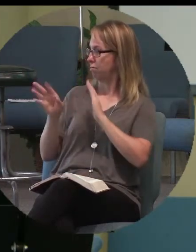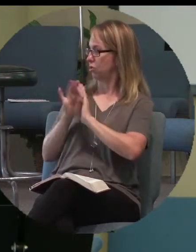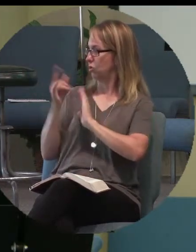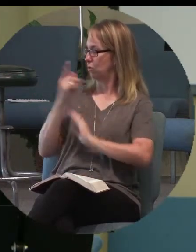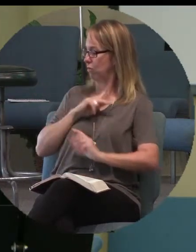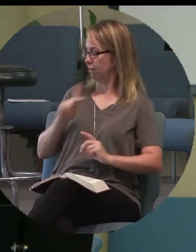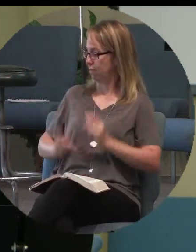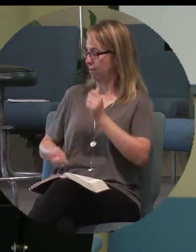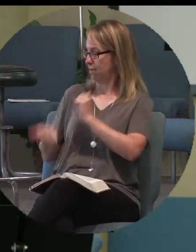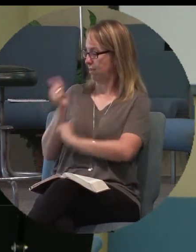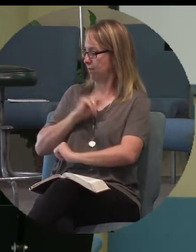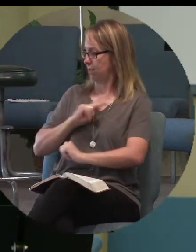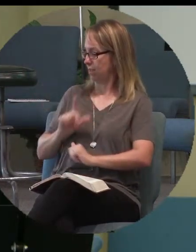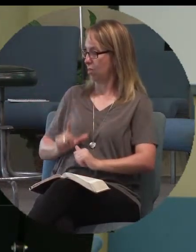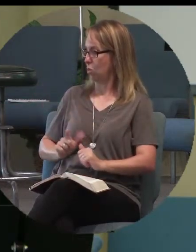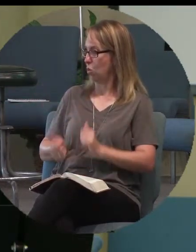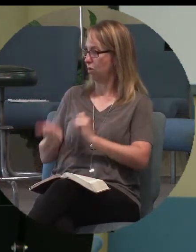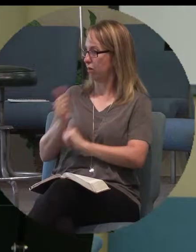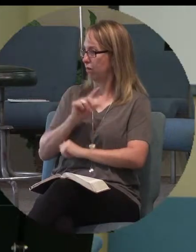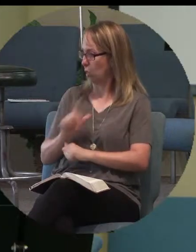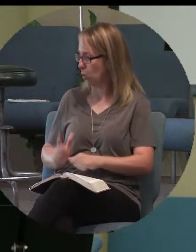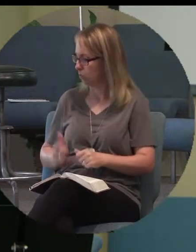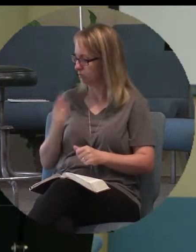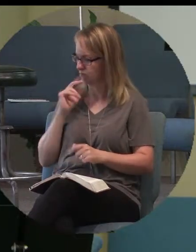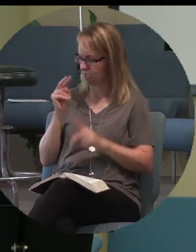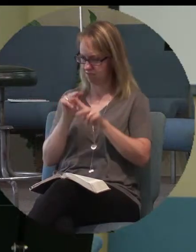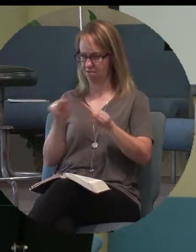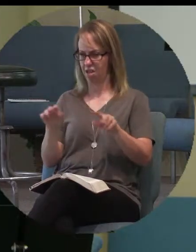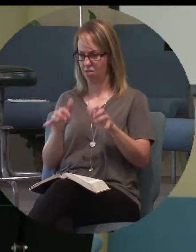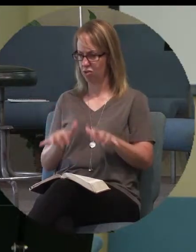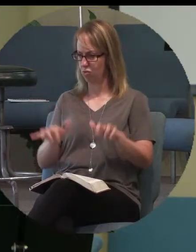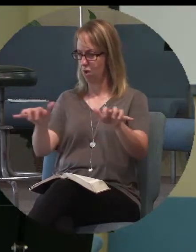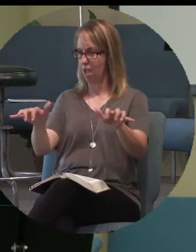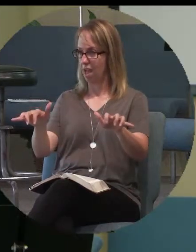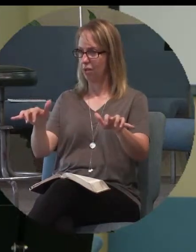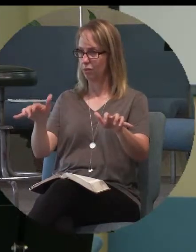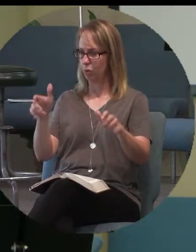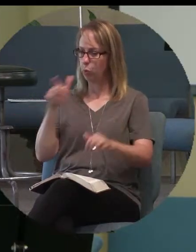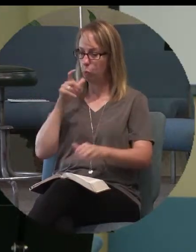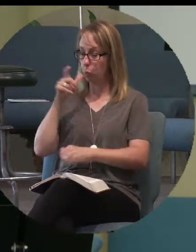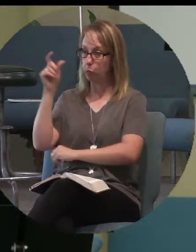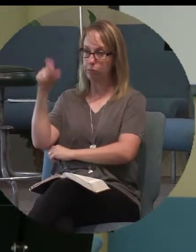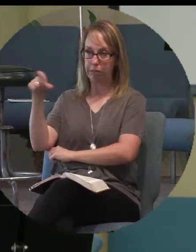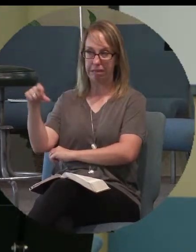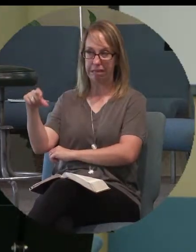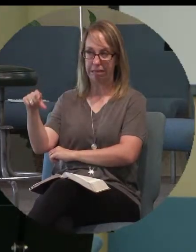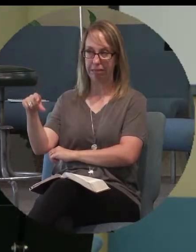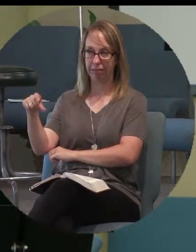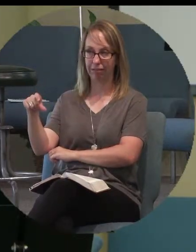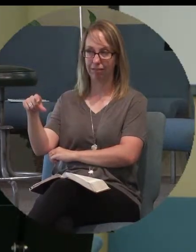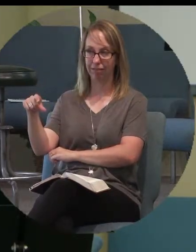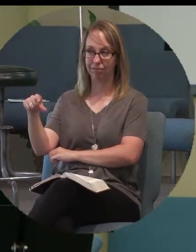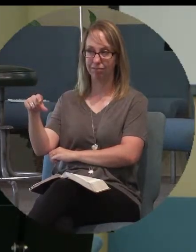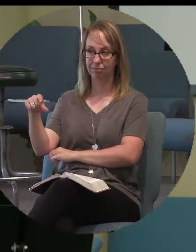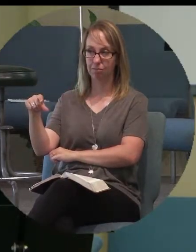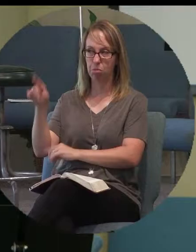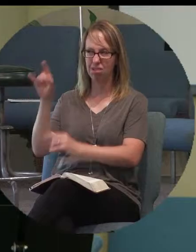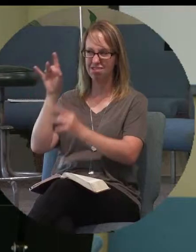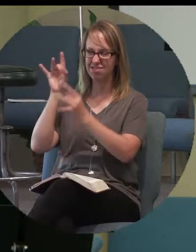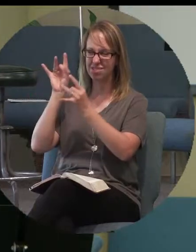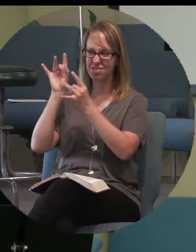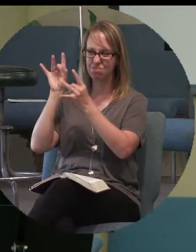of Lords. And so he saw this crowd, this needy crowd that despised him.